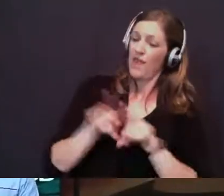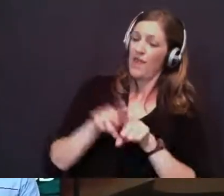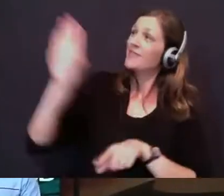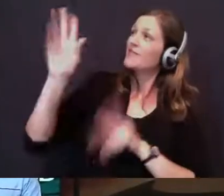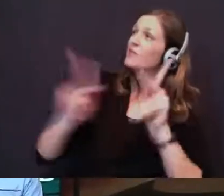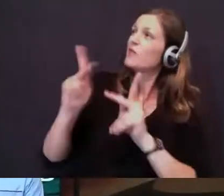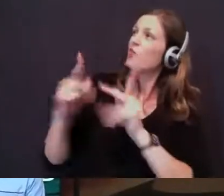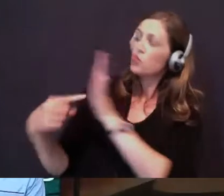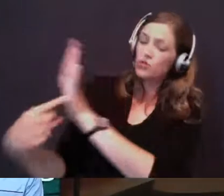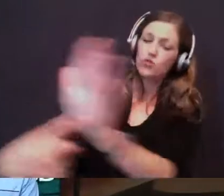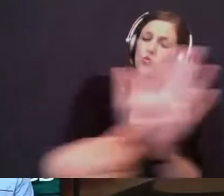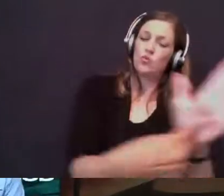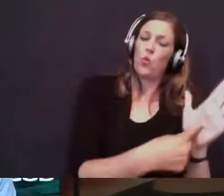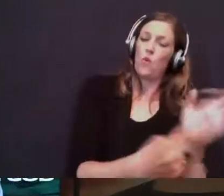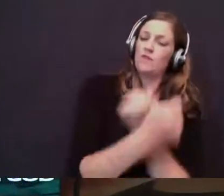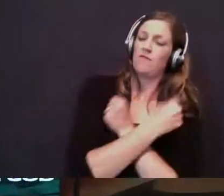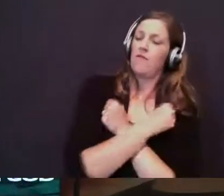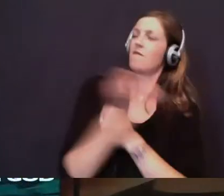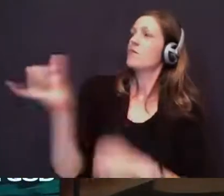show that love as well. Let's pray.